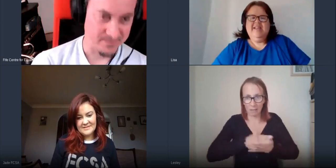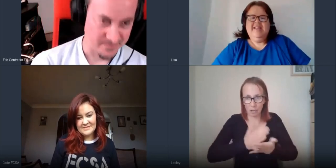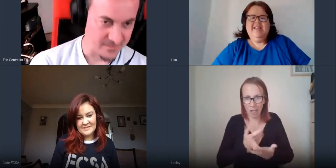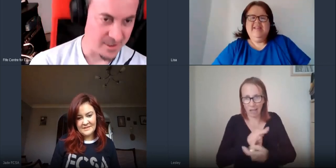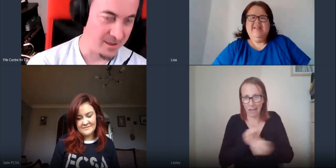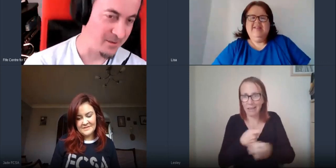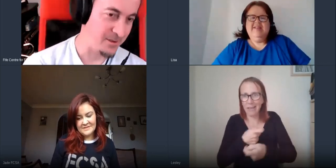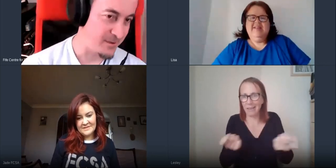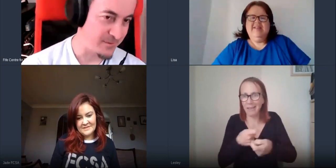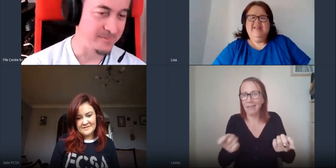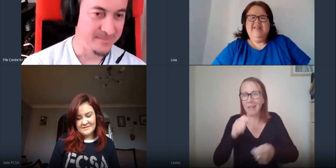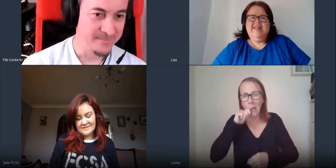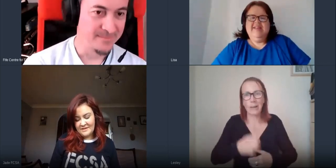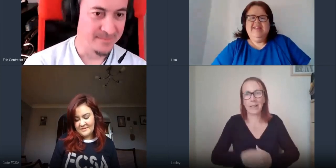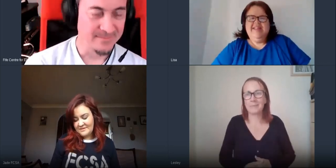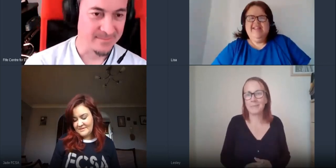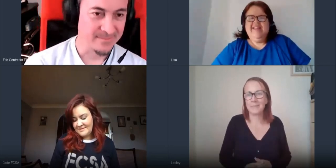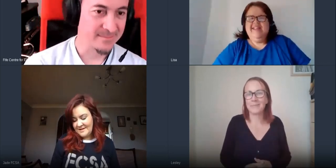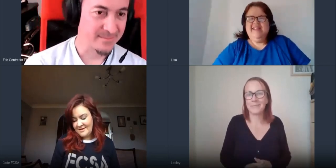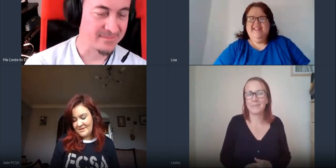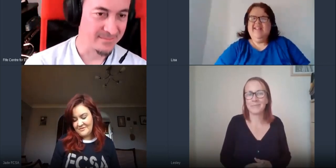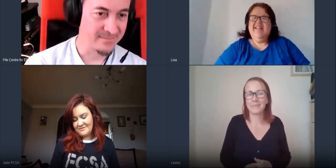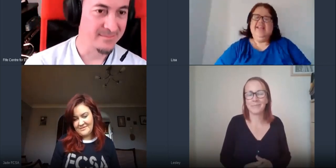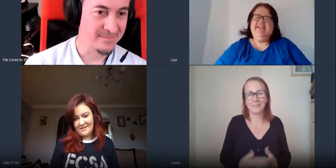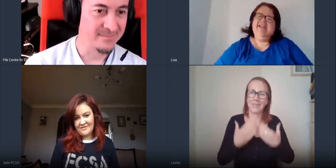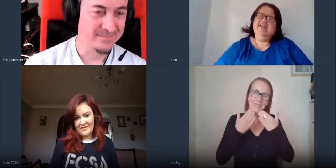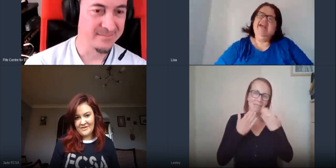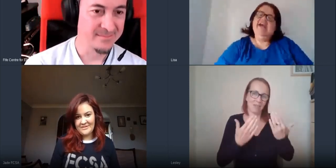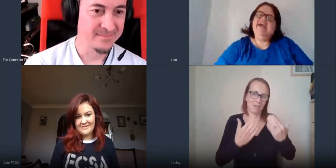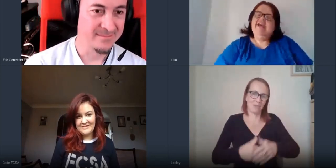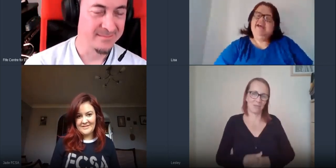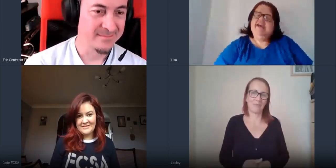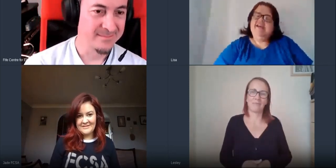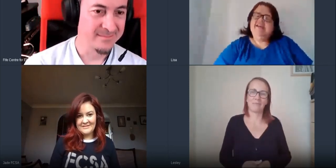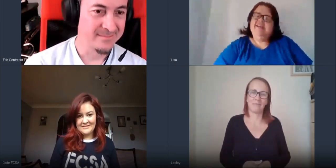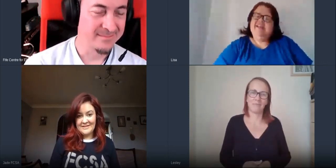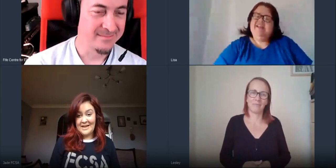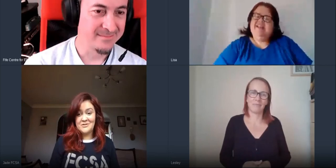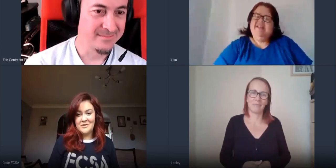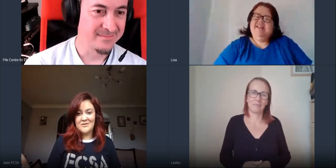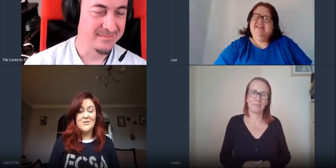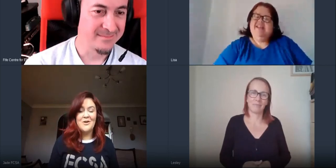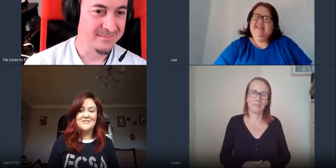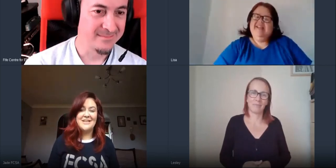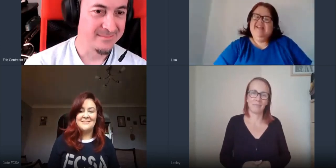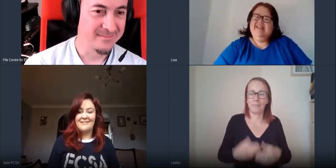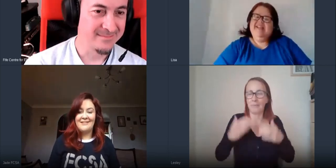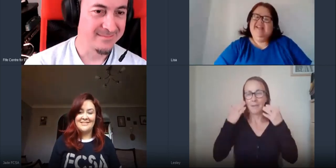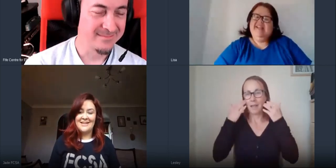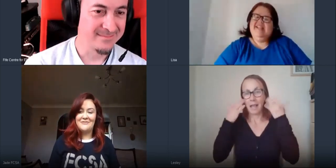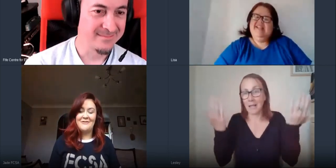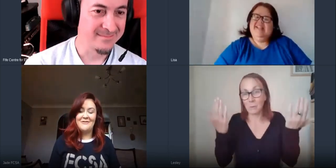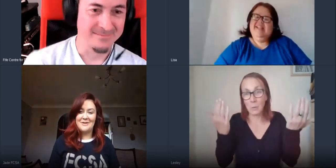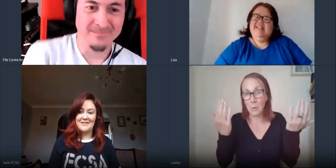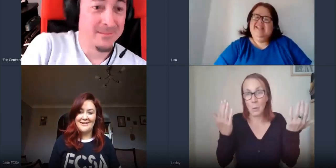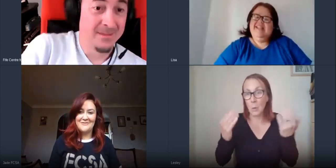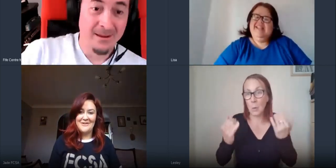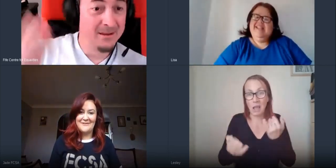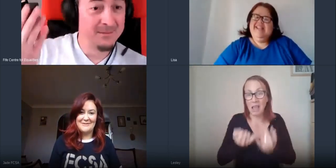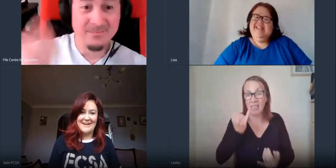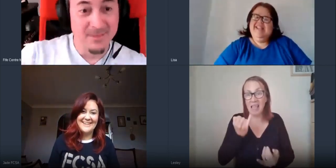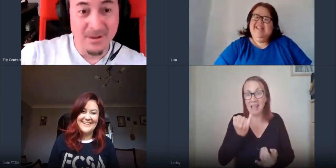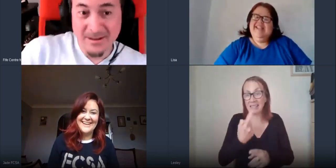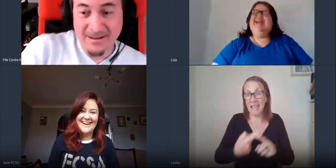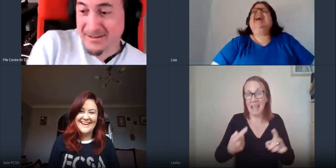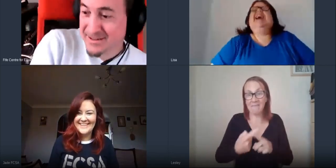yeah great stuff good thank you thank you i don't even know what i've said in the last half an hour but thank you for having